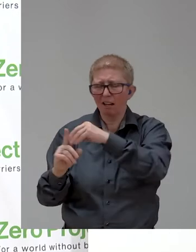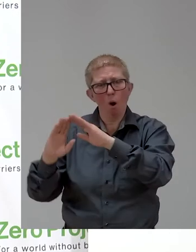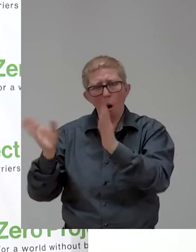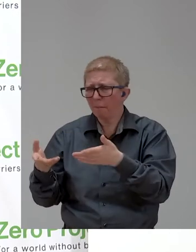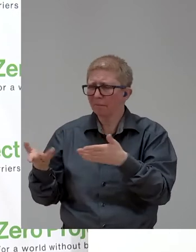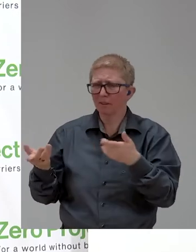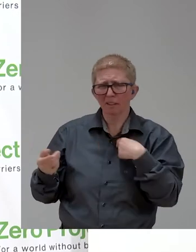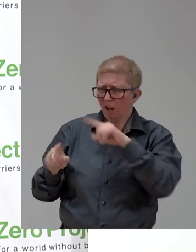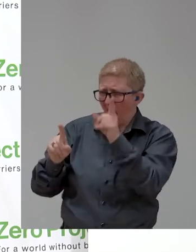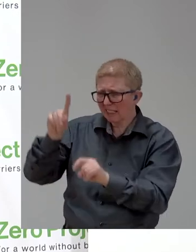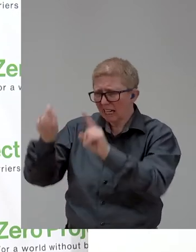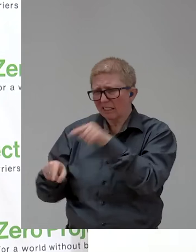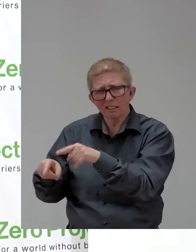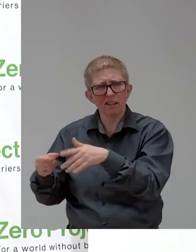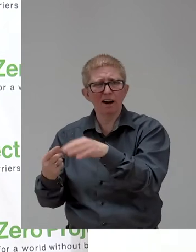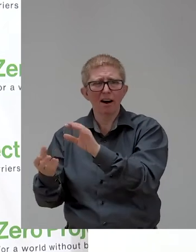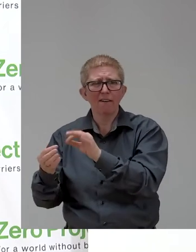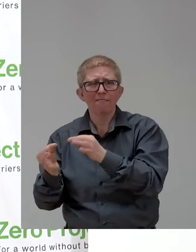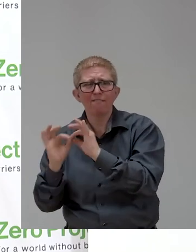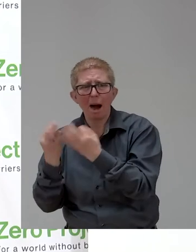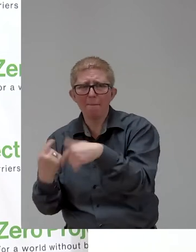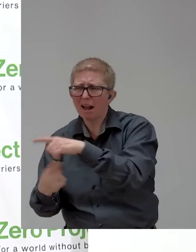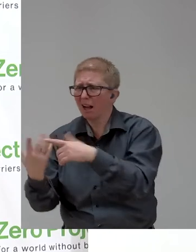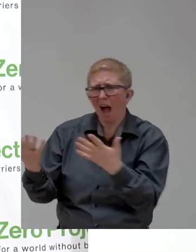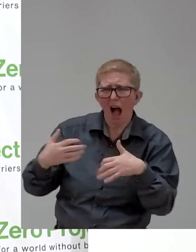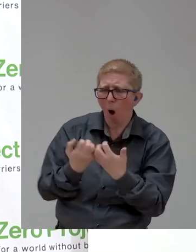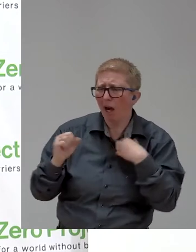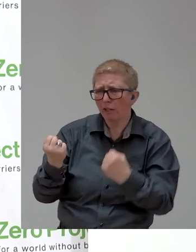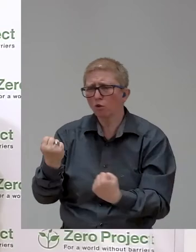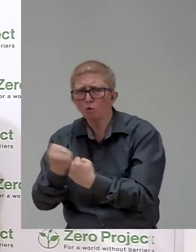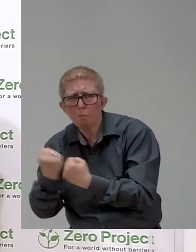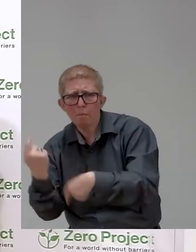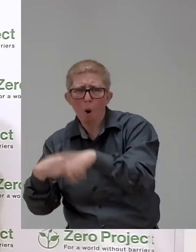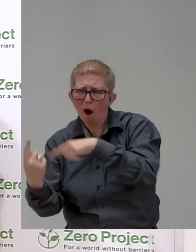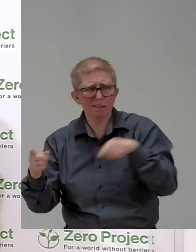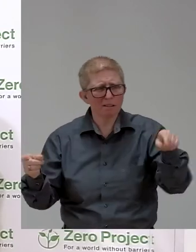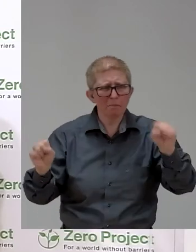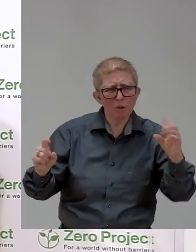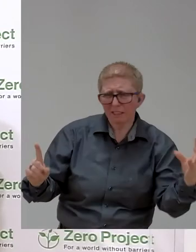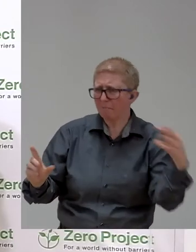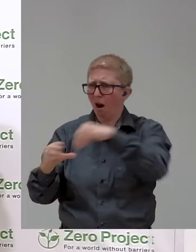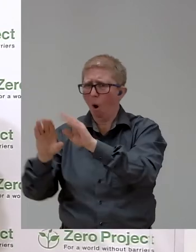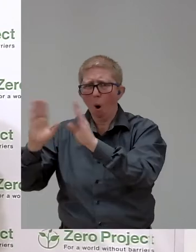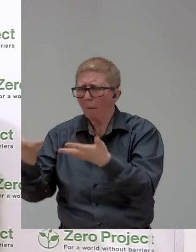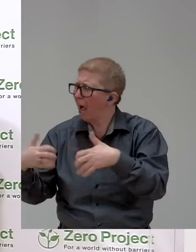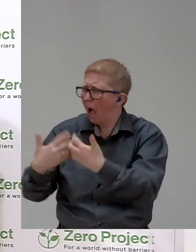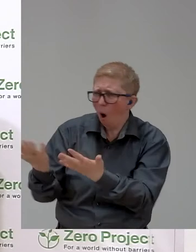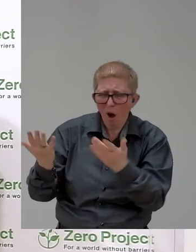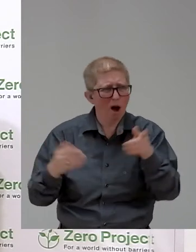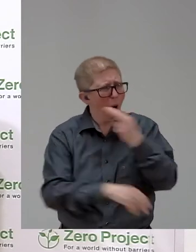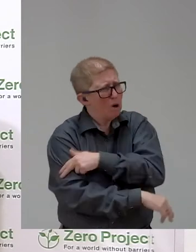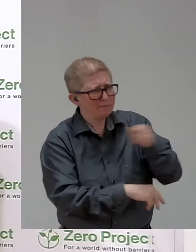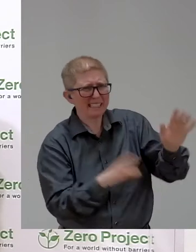have to stay in their family, in their community. And so slowly the